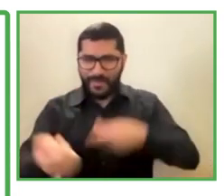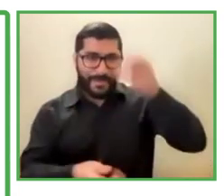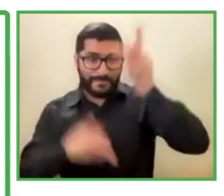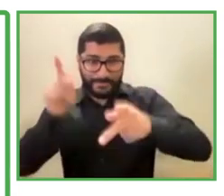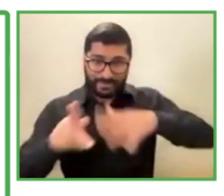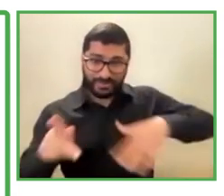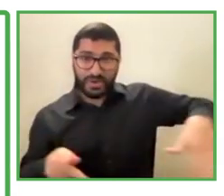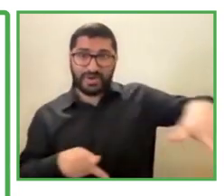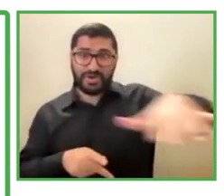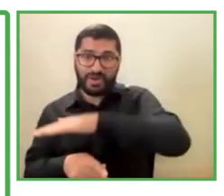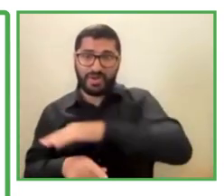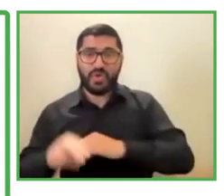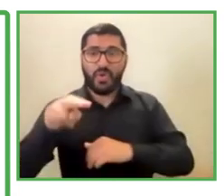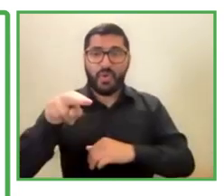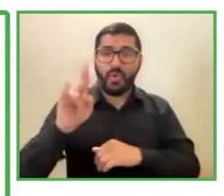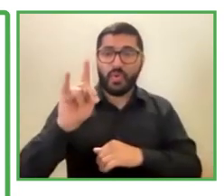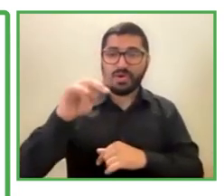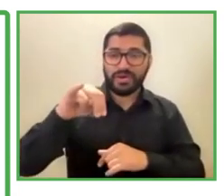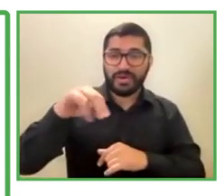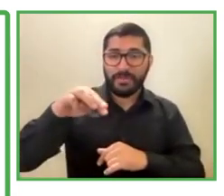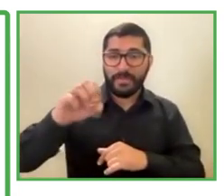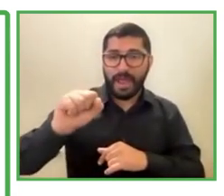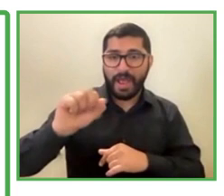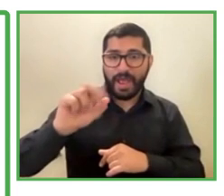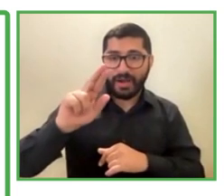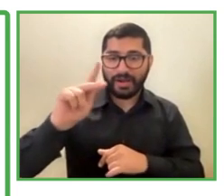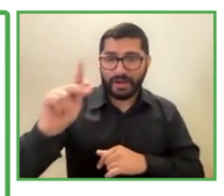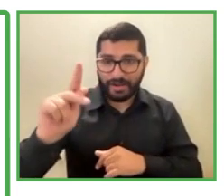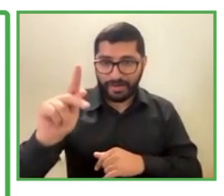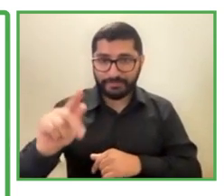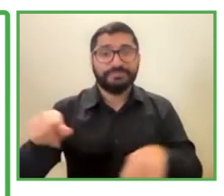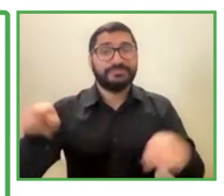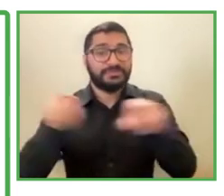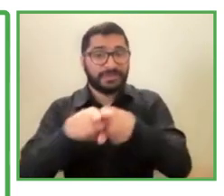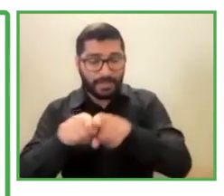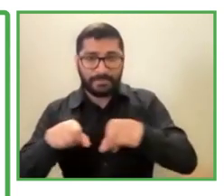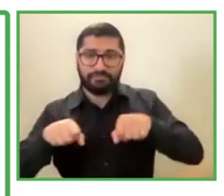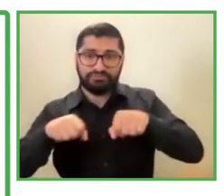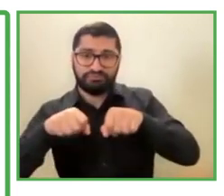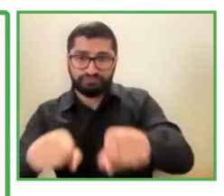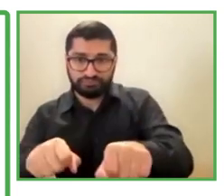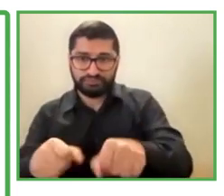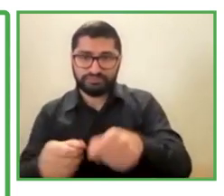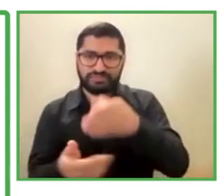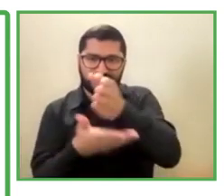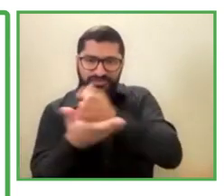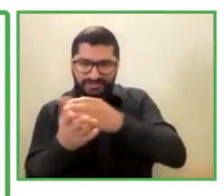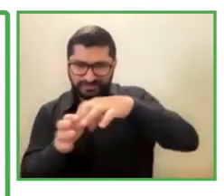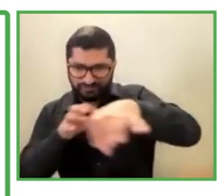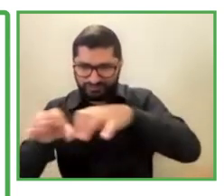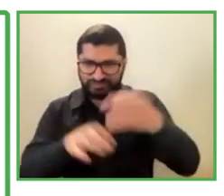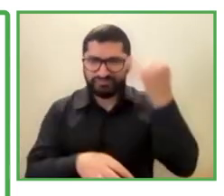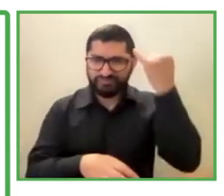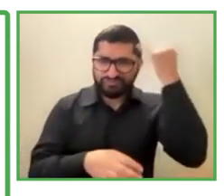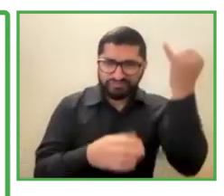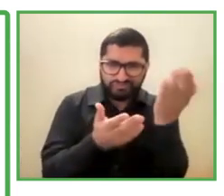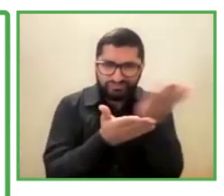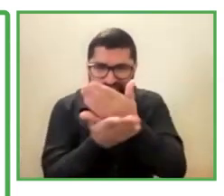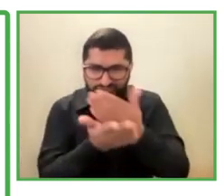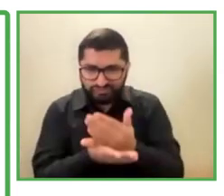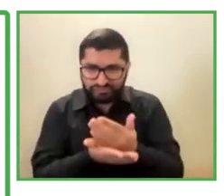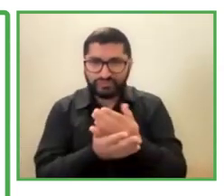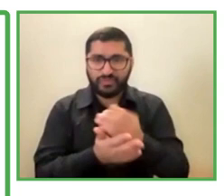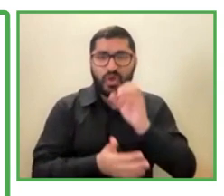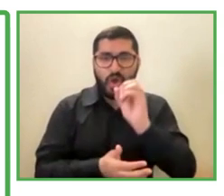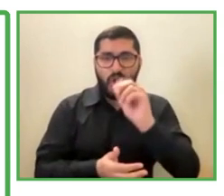wholesale markets, telemercados, logistics division. Our